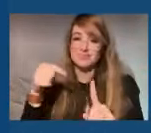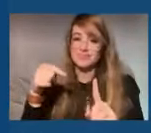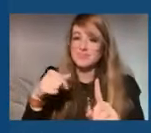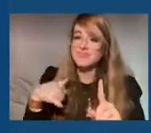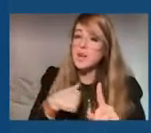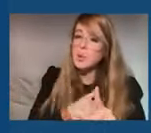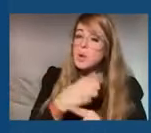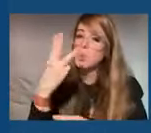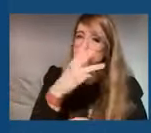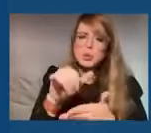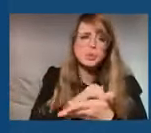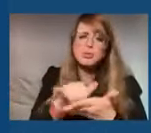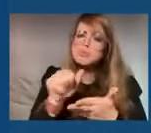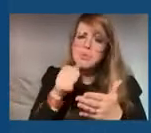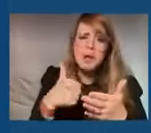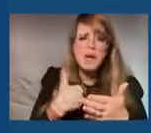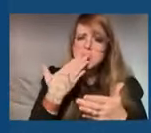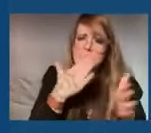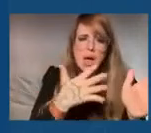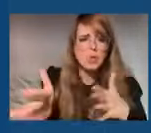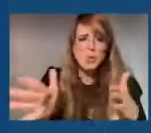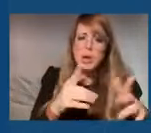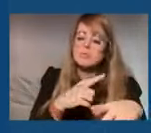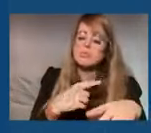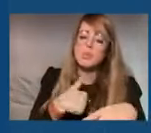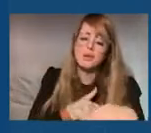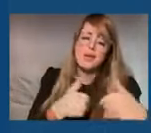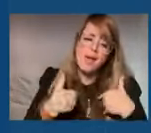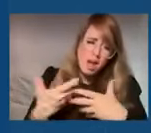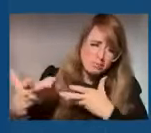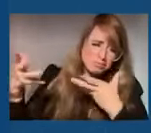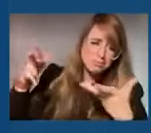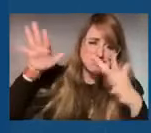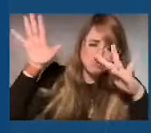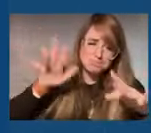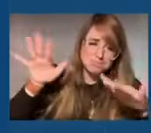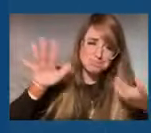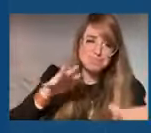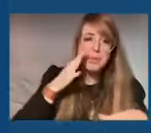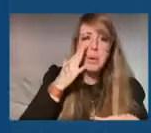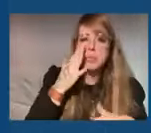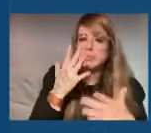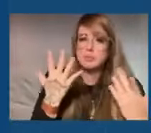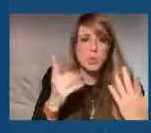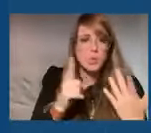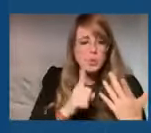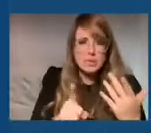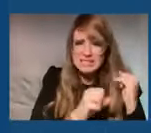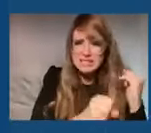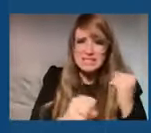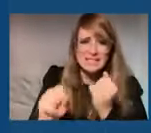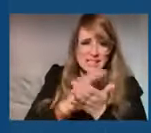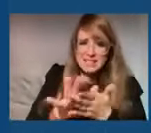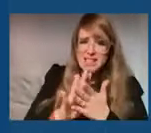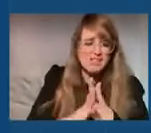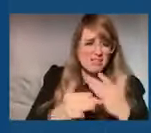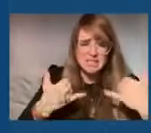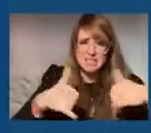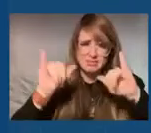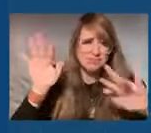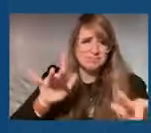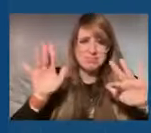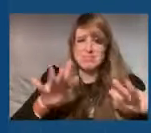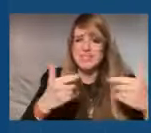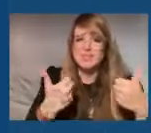western New York. We just had an incredible volume of snow coming down, and you couldn't keep up with it. You couldn't. It was almost impossible to keep the roads